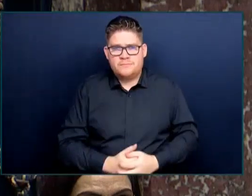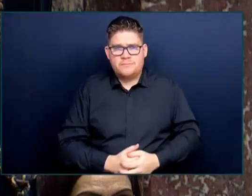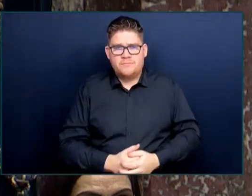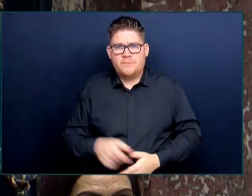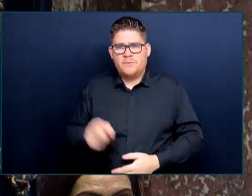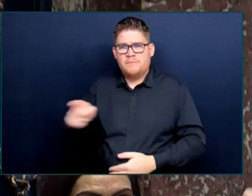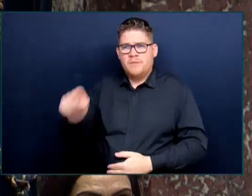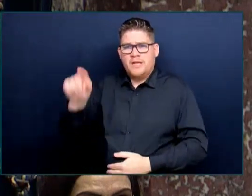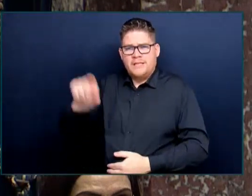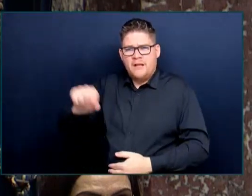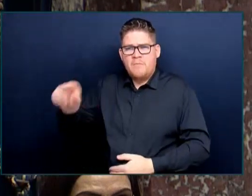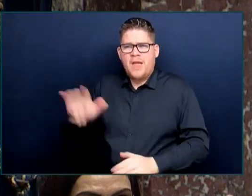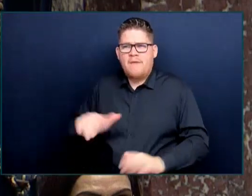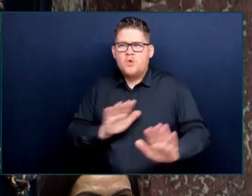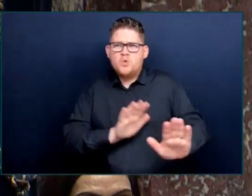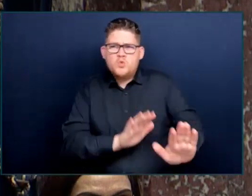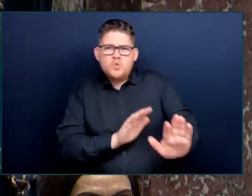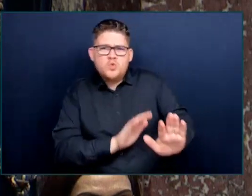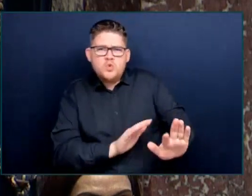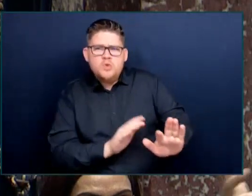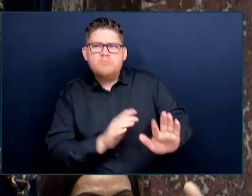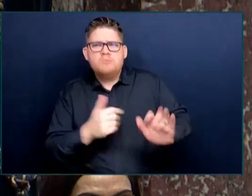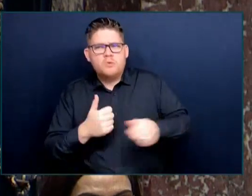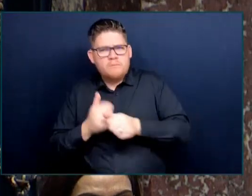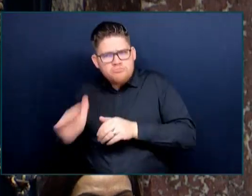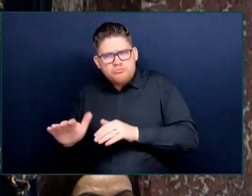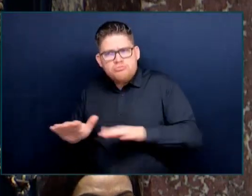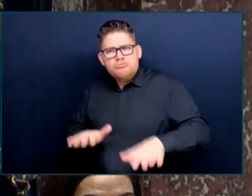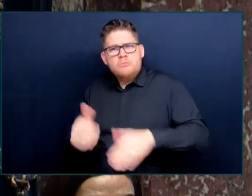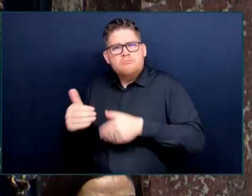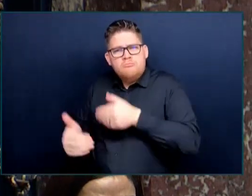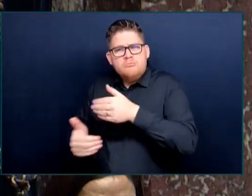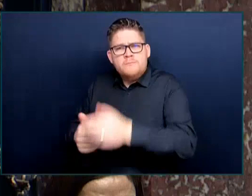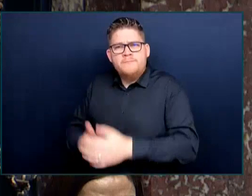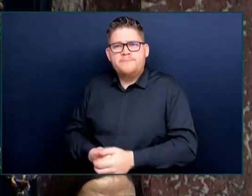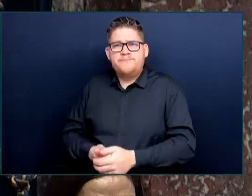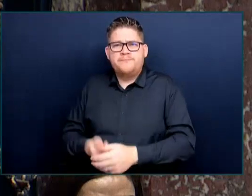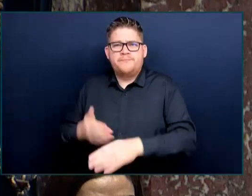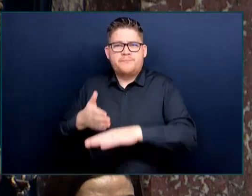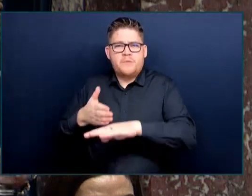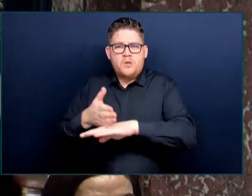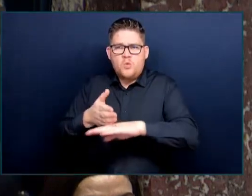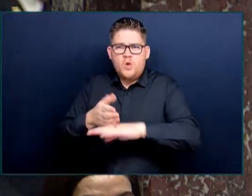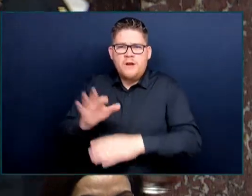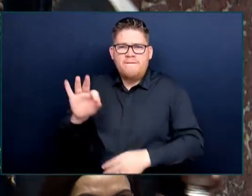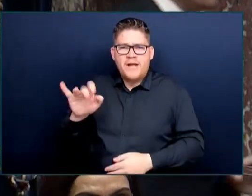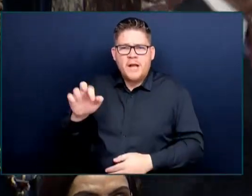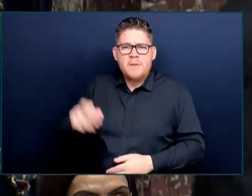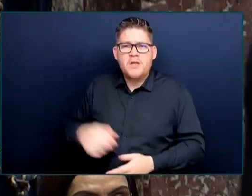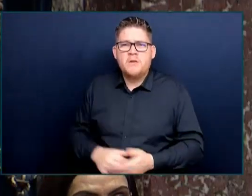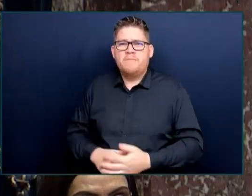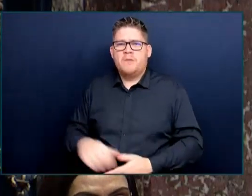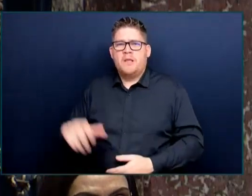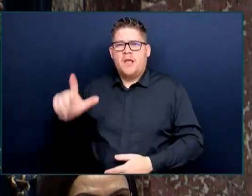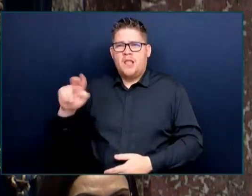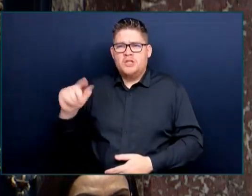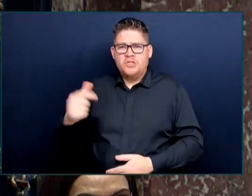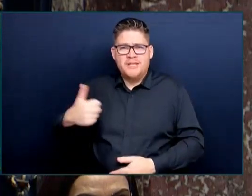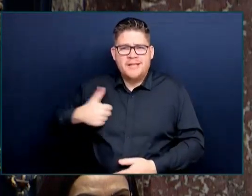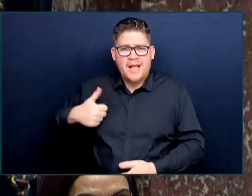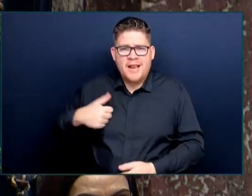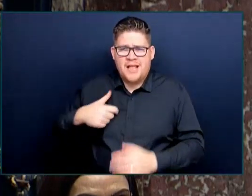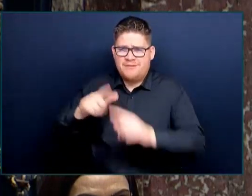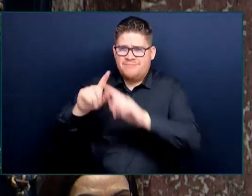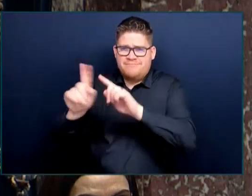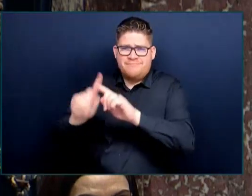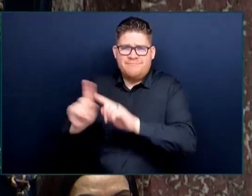wood fibre, Tilbury, LNG Canada Phase 2, Cedar LNG, Casalism's LNG, all ready to